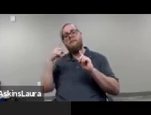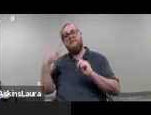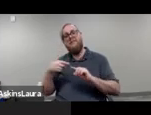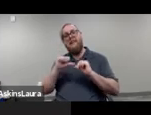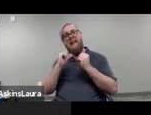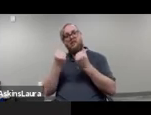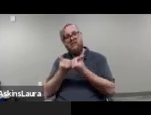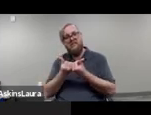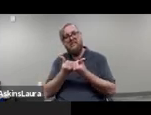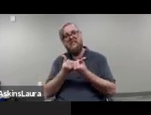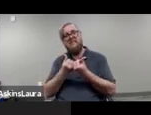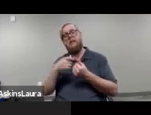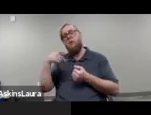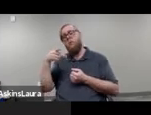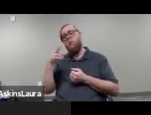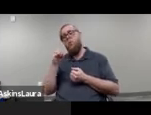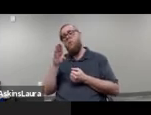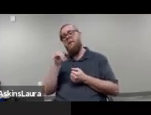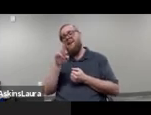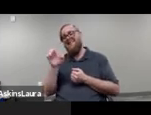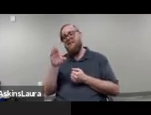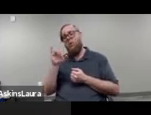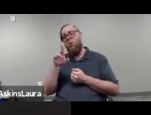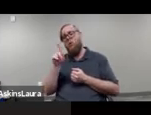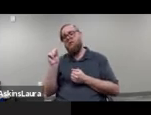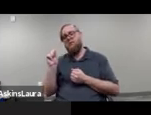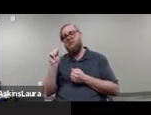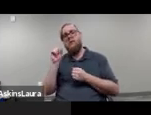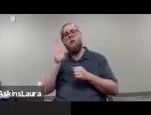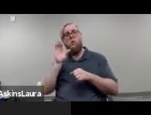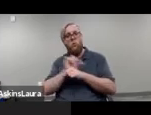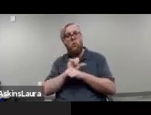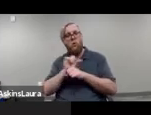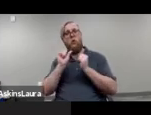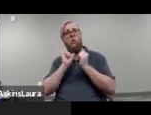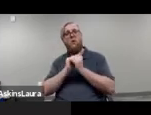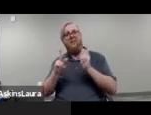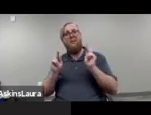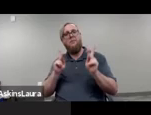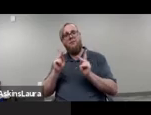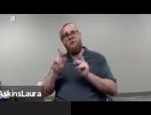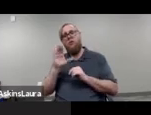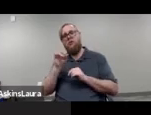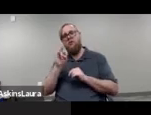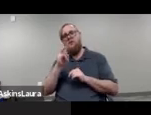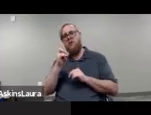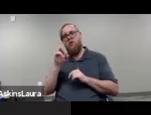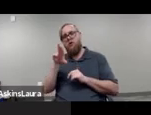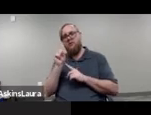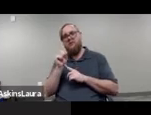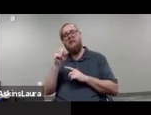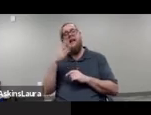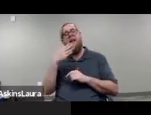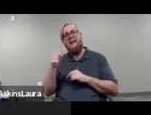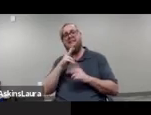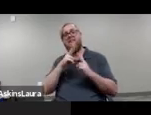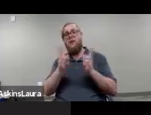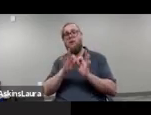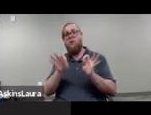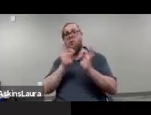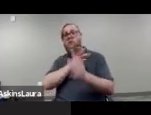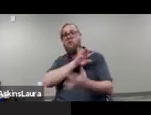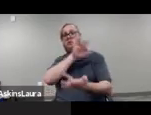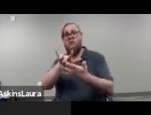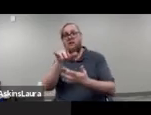conservators and there are probate courts that work with professional conservators um that I think are really important to reach out to to